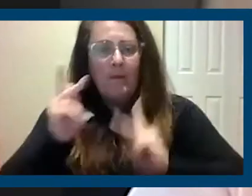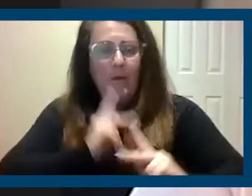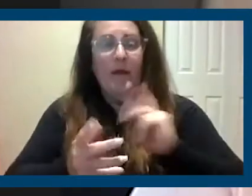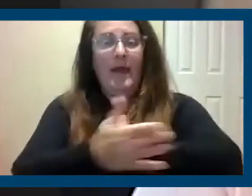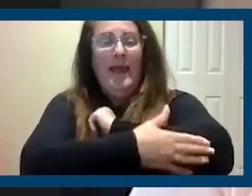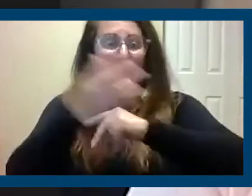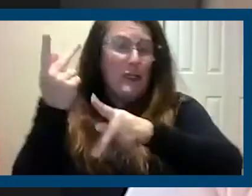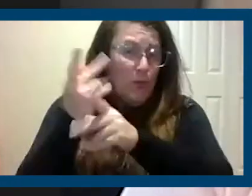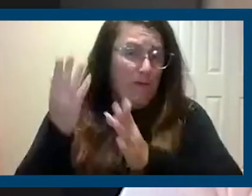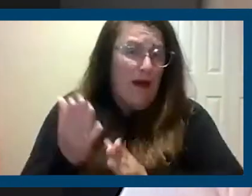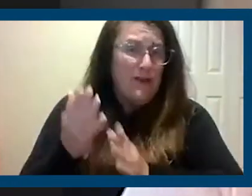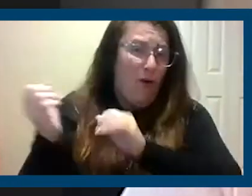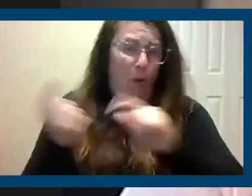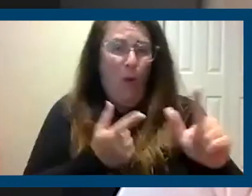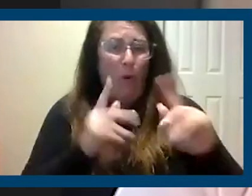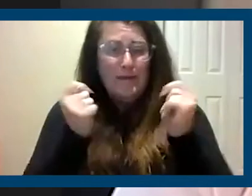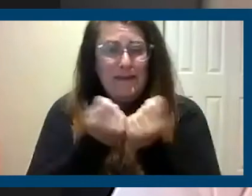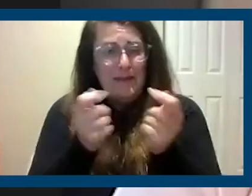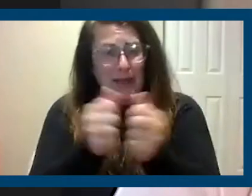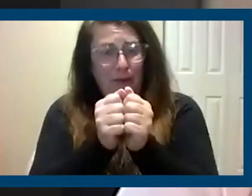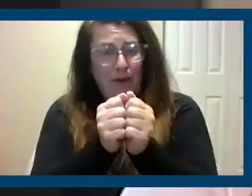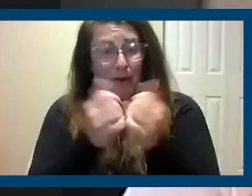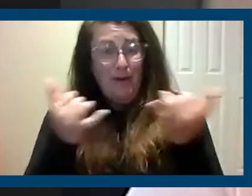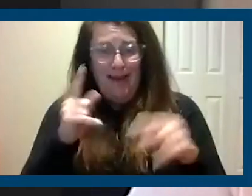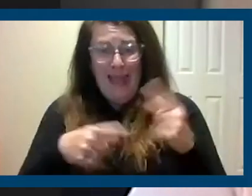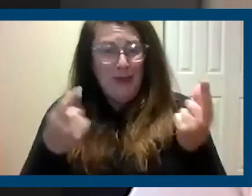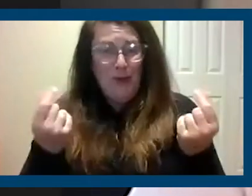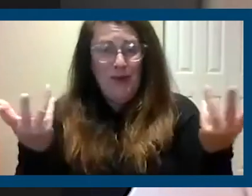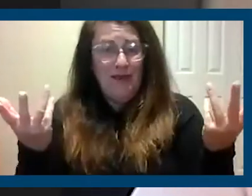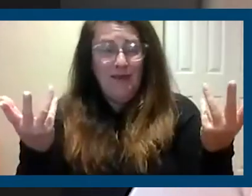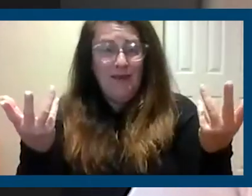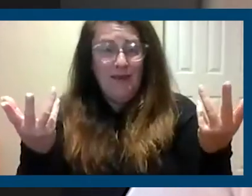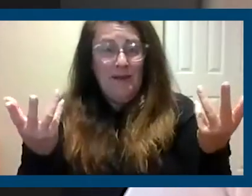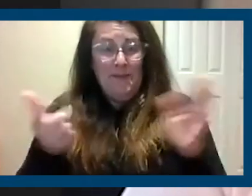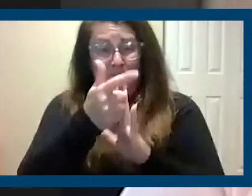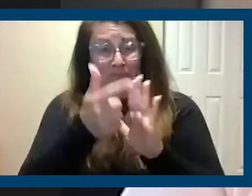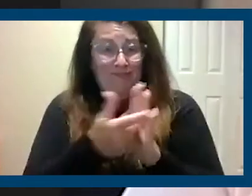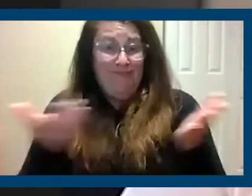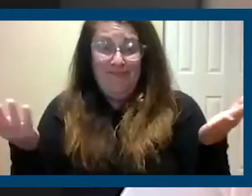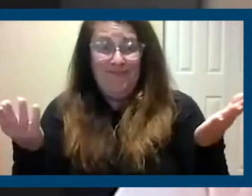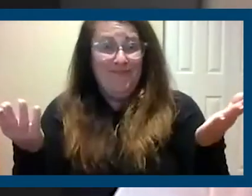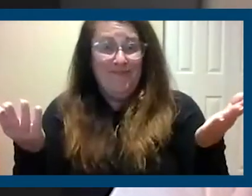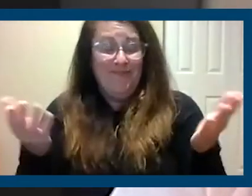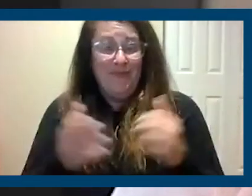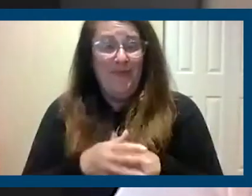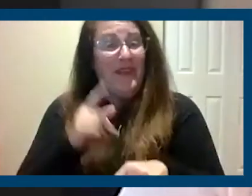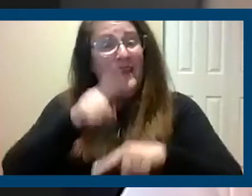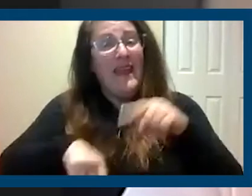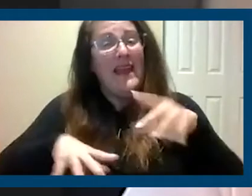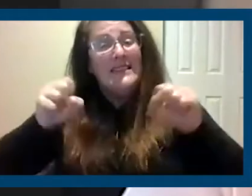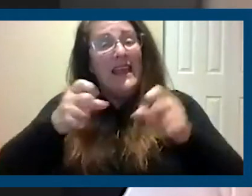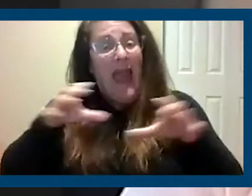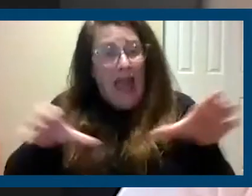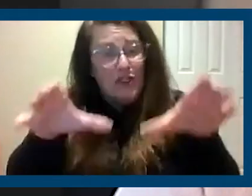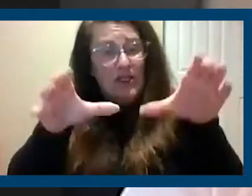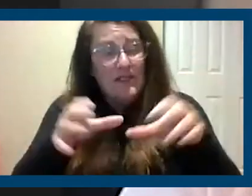And right now, you know, they're just, they just cannot do that early. At least their cities and counties can't take action in a way